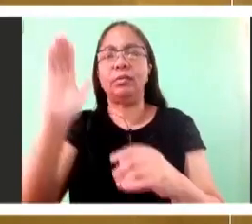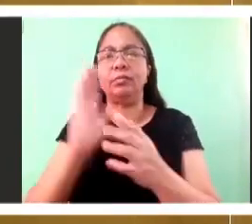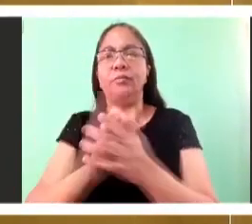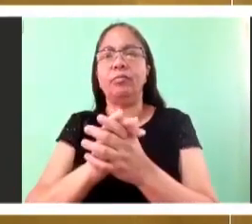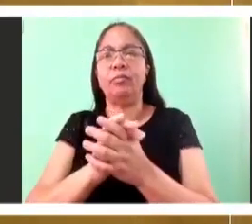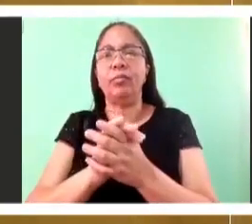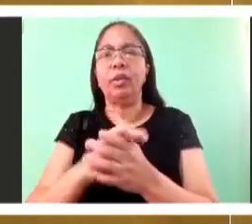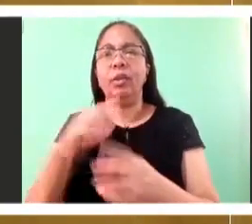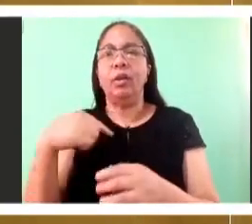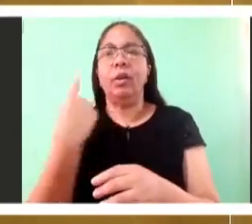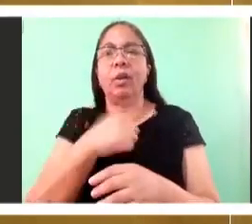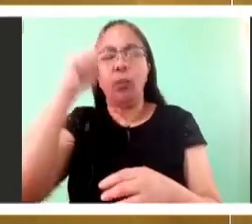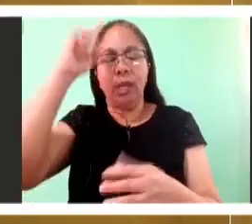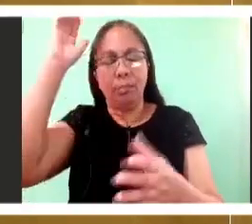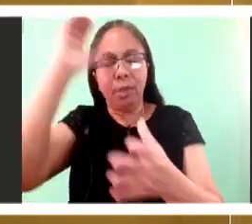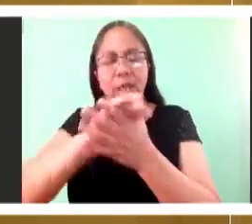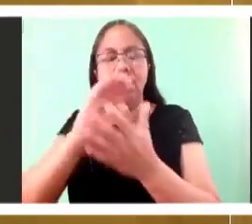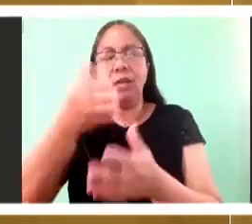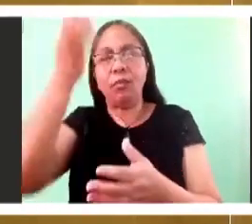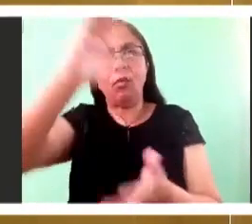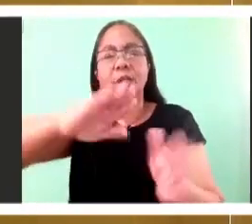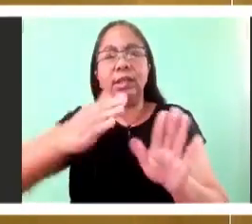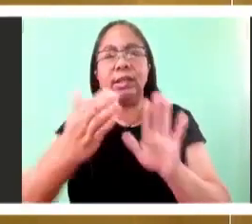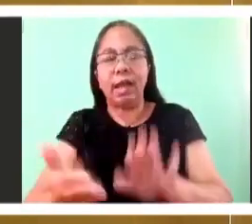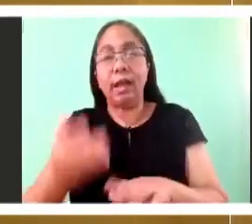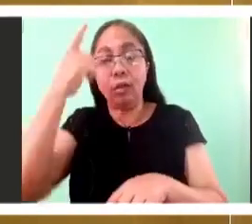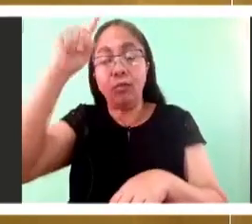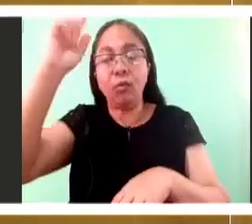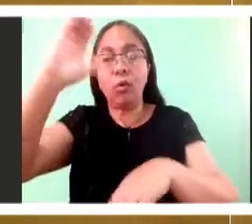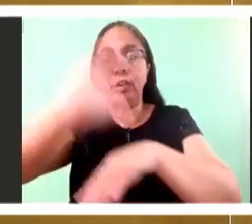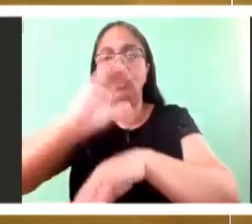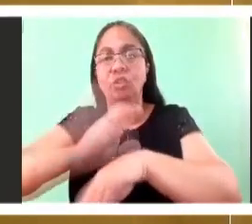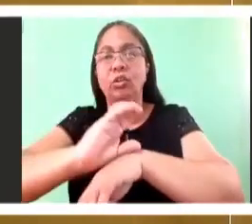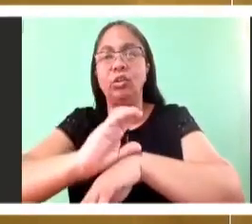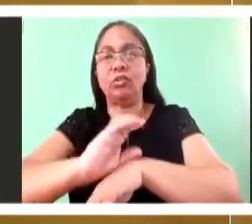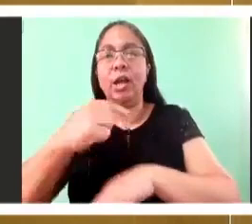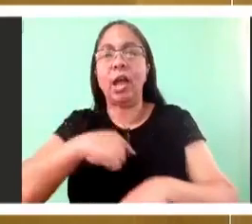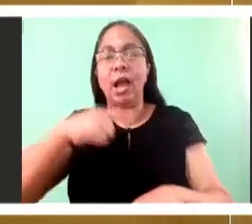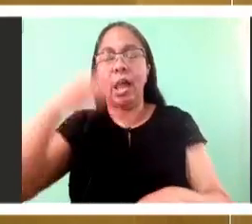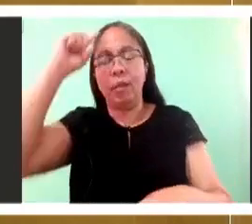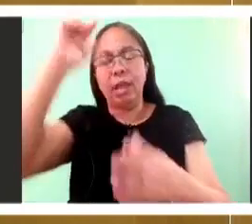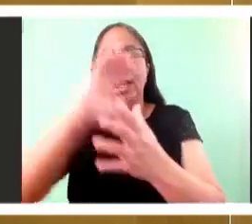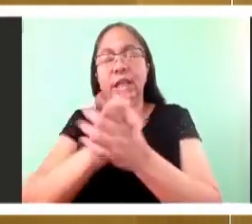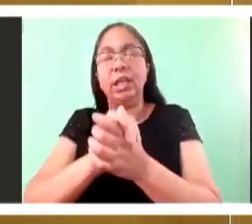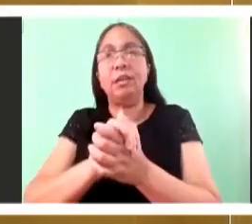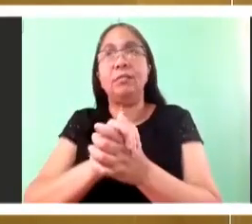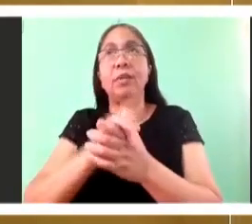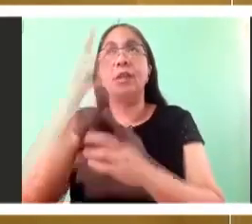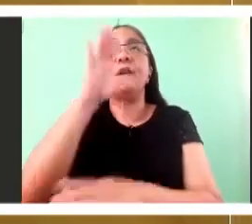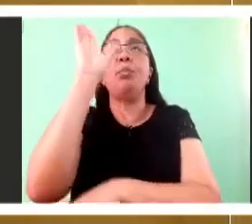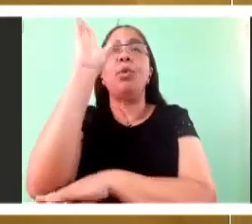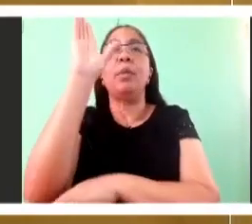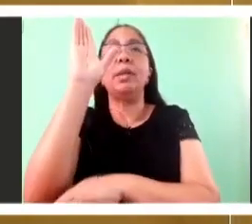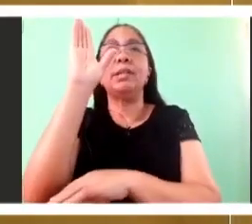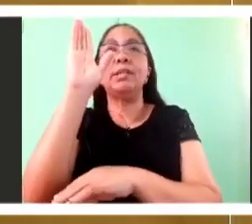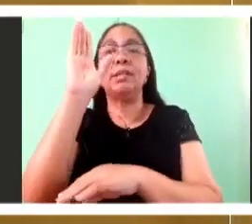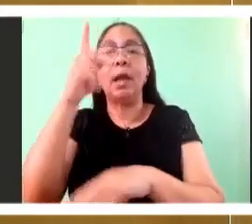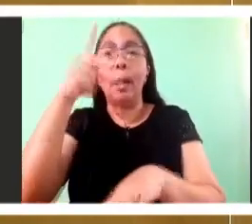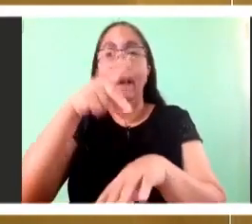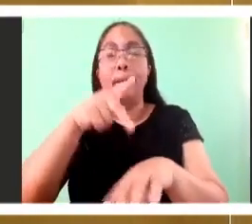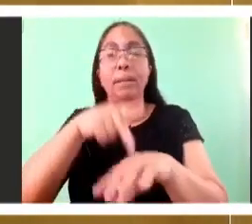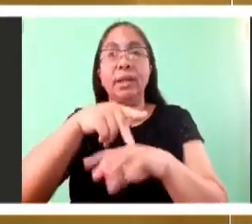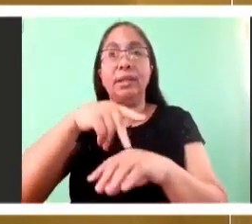will not be in vain and that what they open, they open and what they close, they close and that God is with this church.